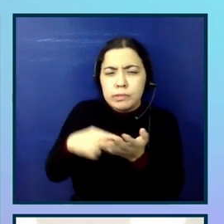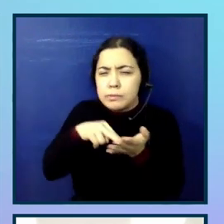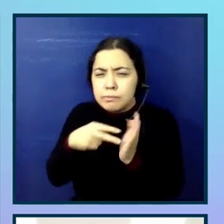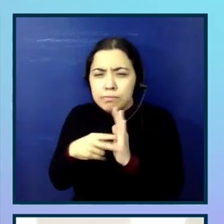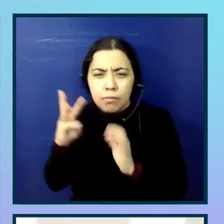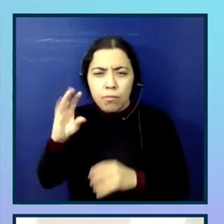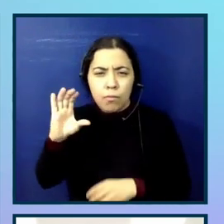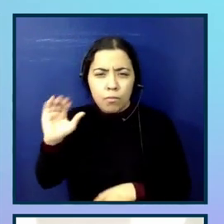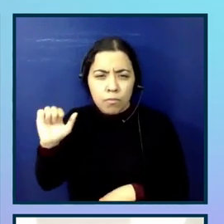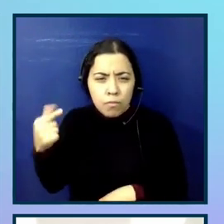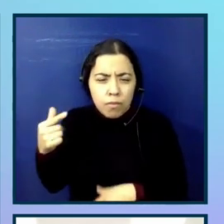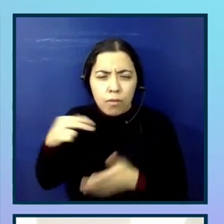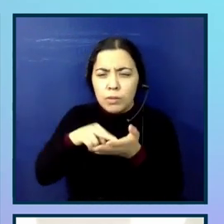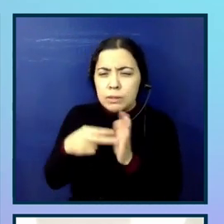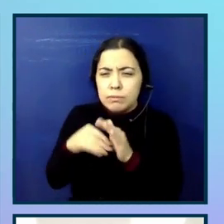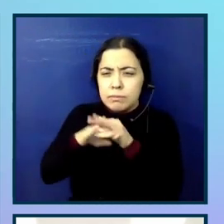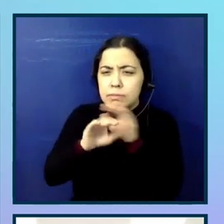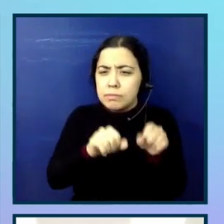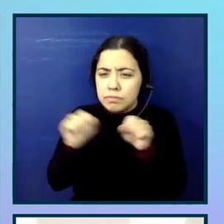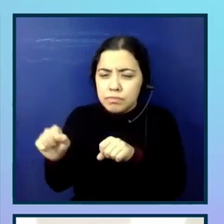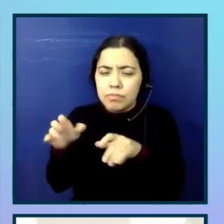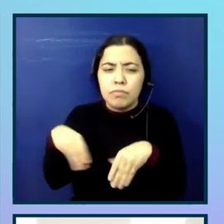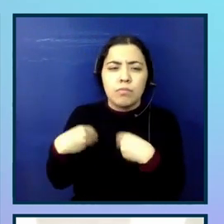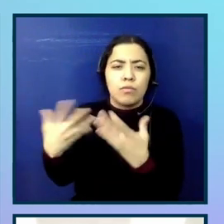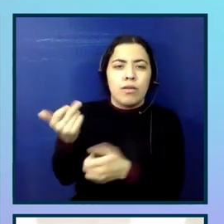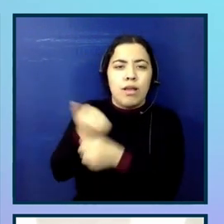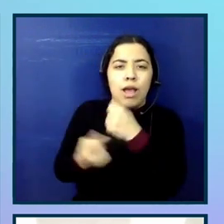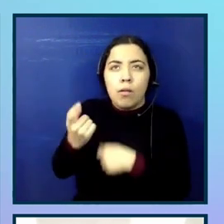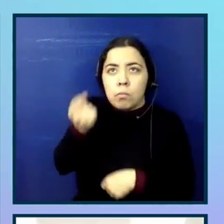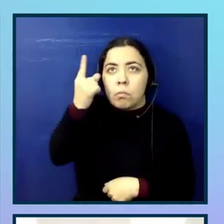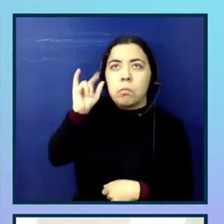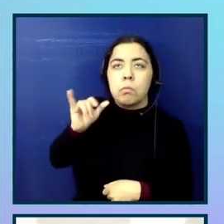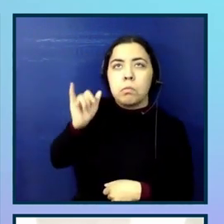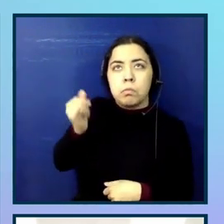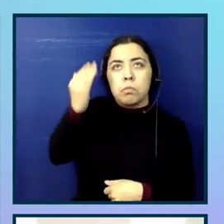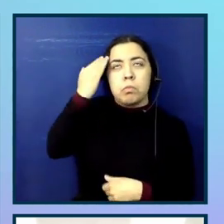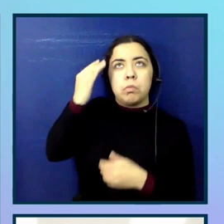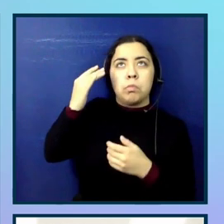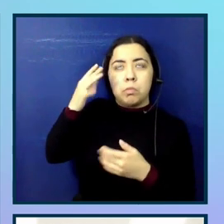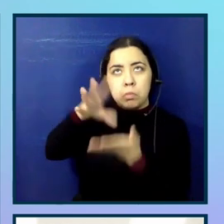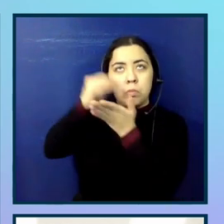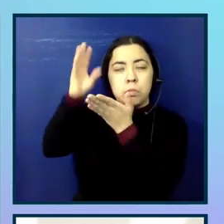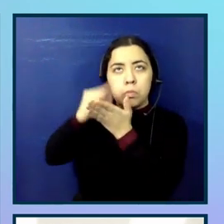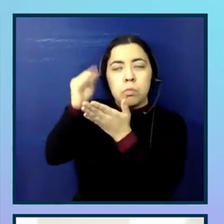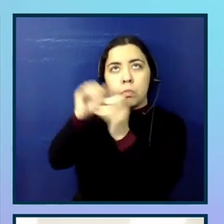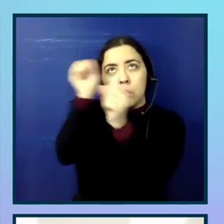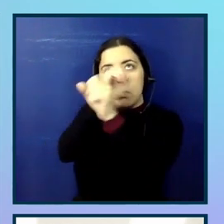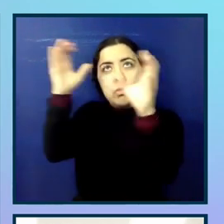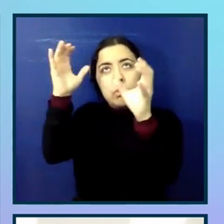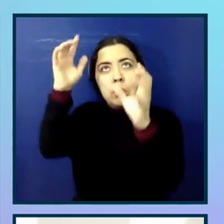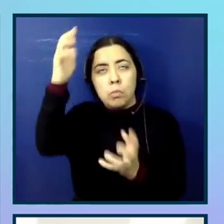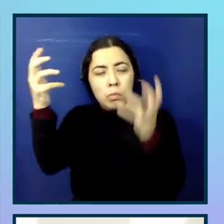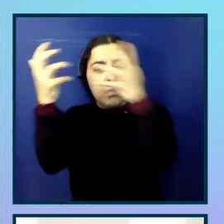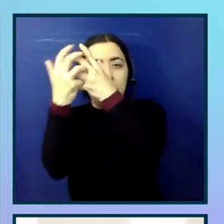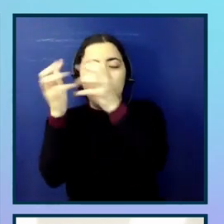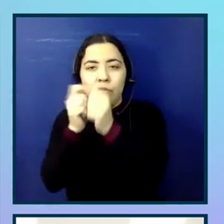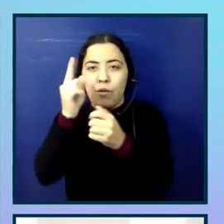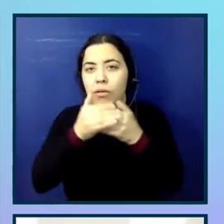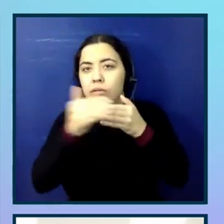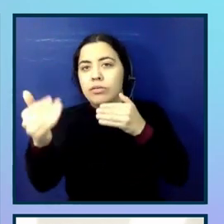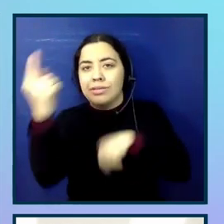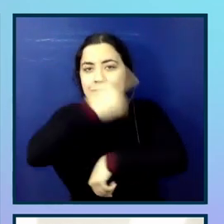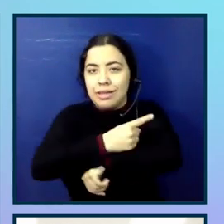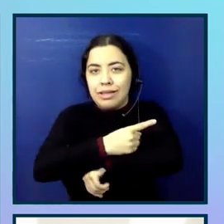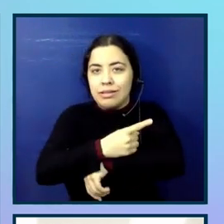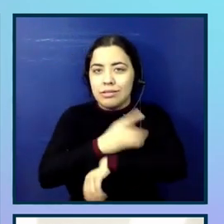was accessibility and give everyone that baseline understanding and to align everyone with the vision for those days and what we hope